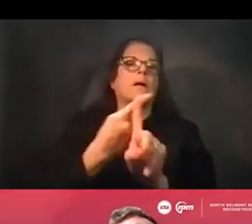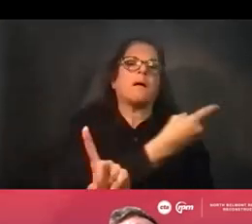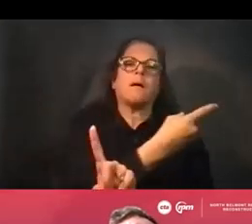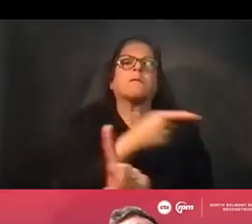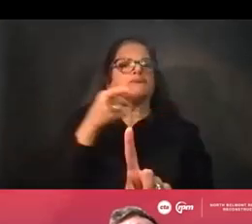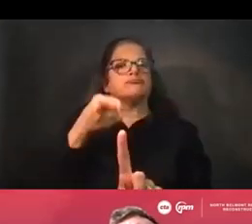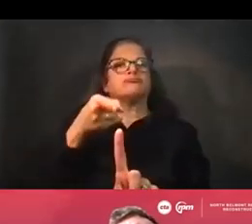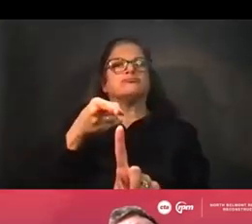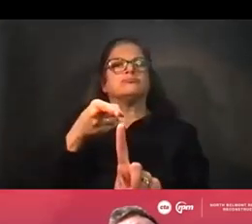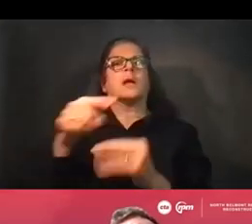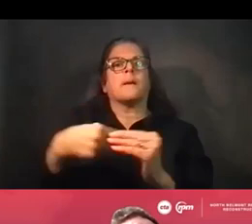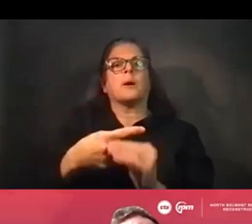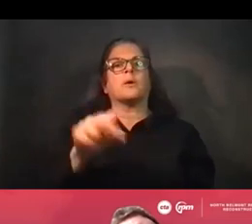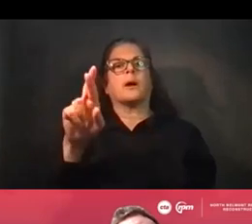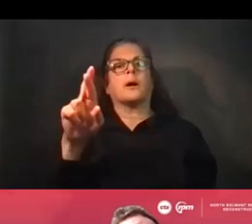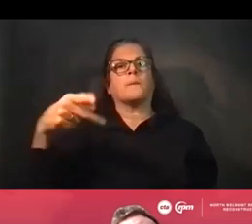Bypass Area Construction.